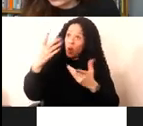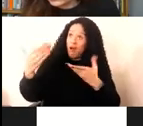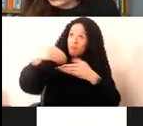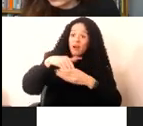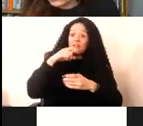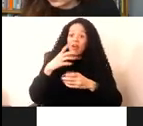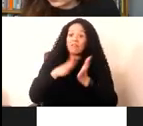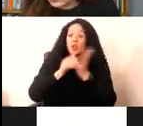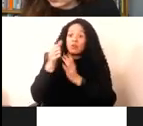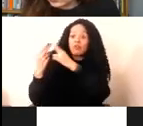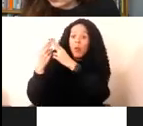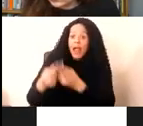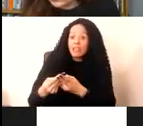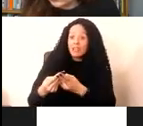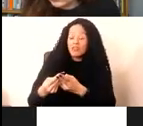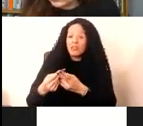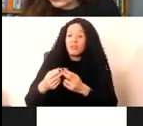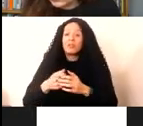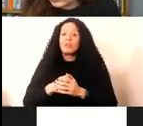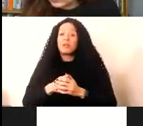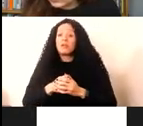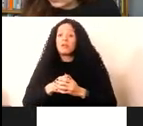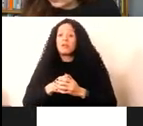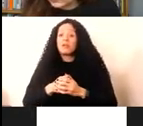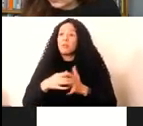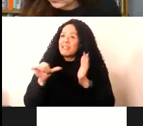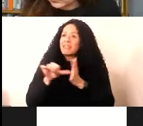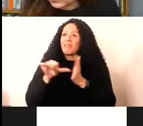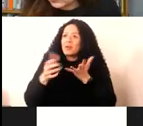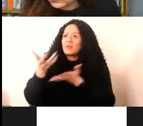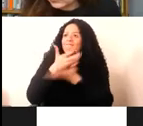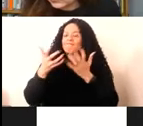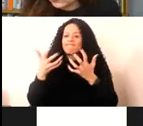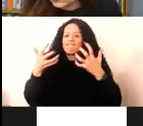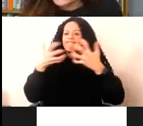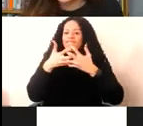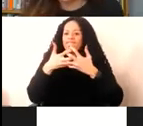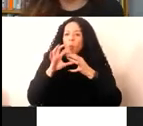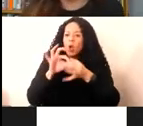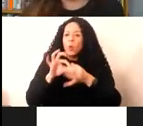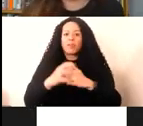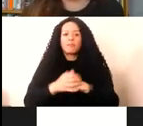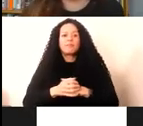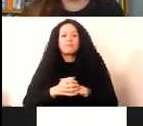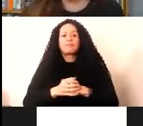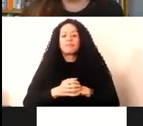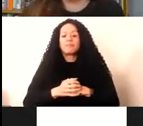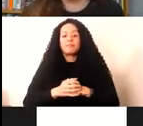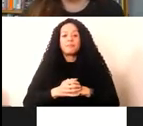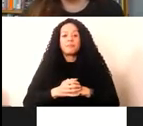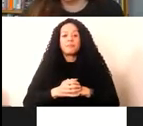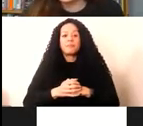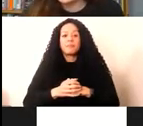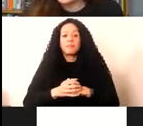imperative is a tricky question. But the risks that involved